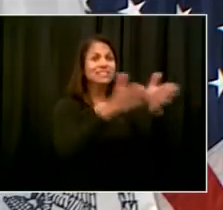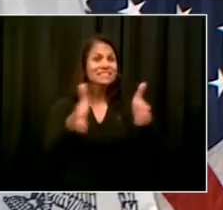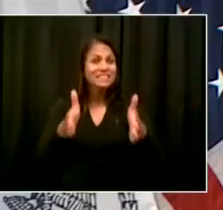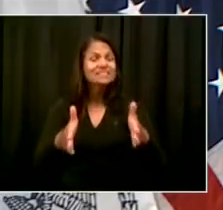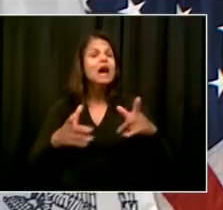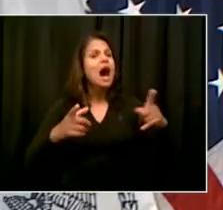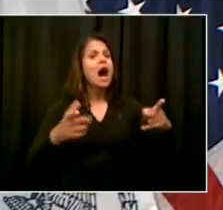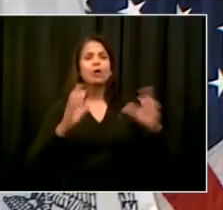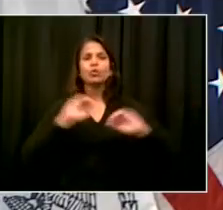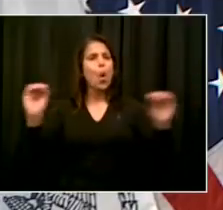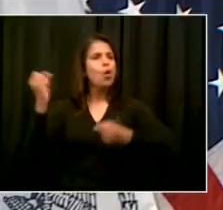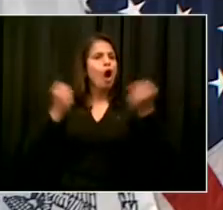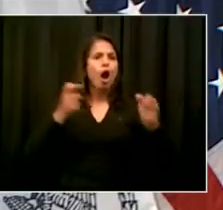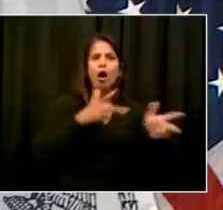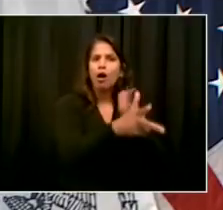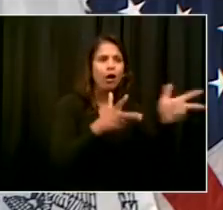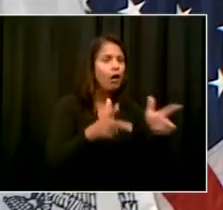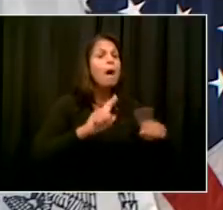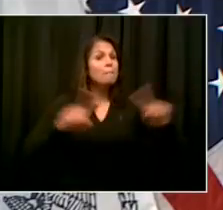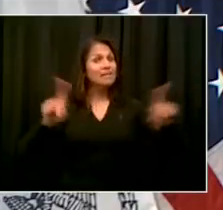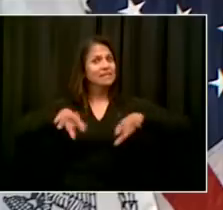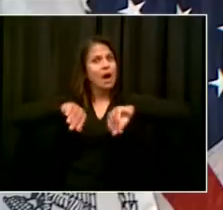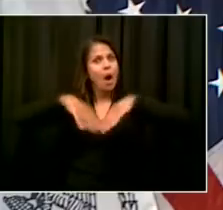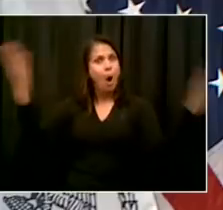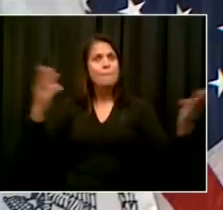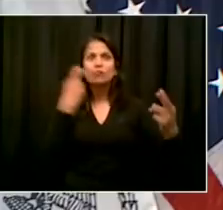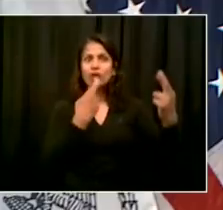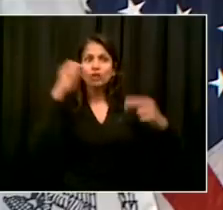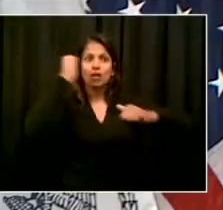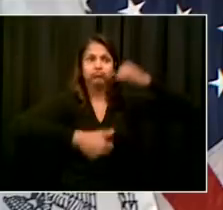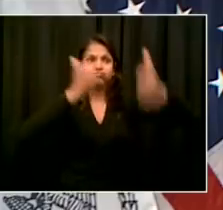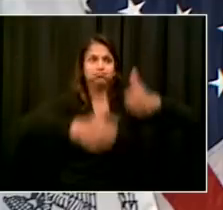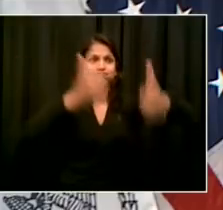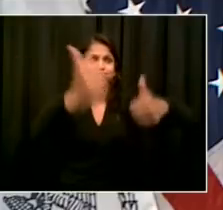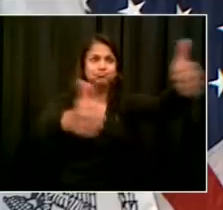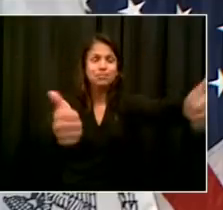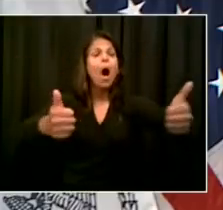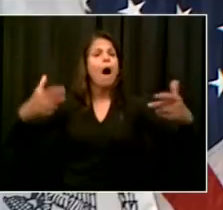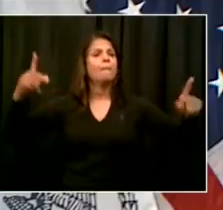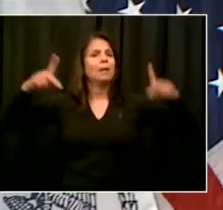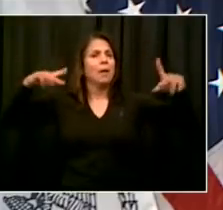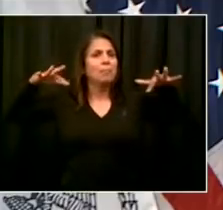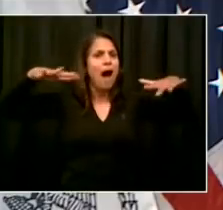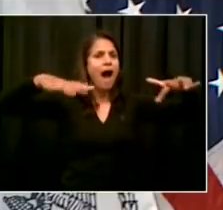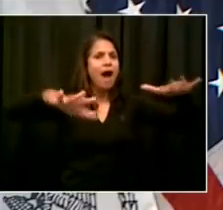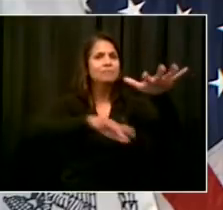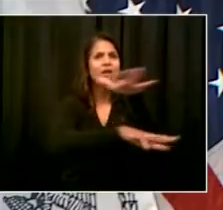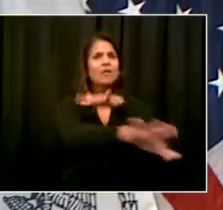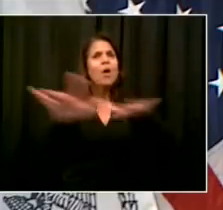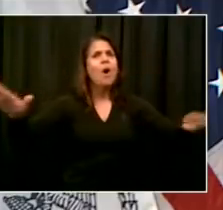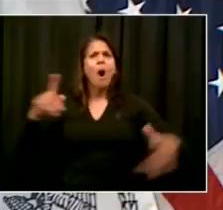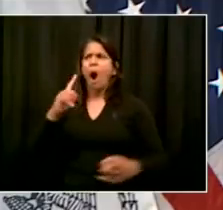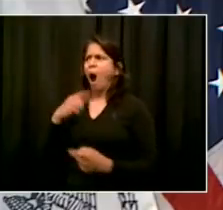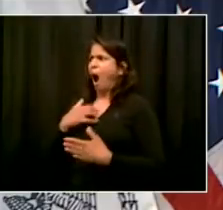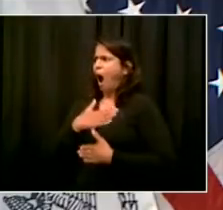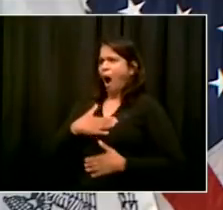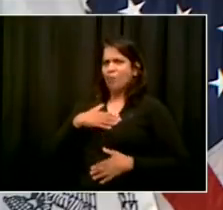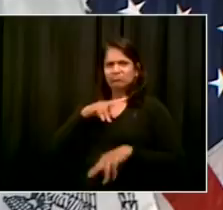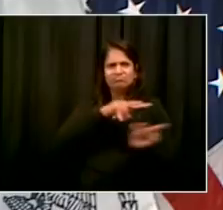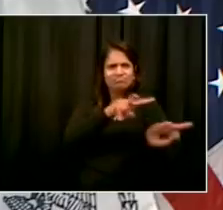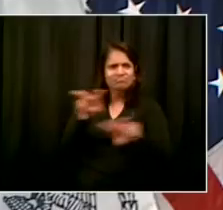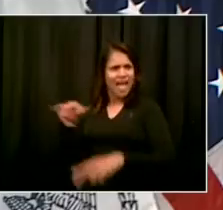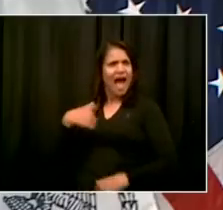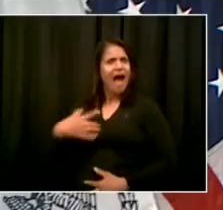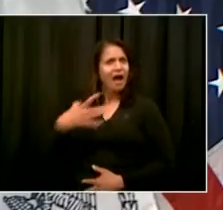those weekend days have been amazing. It's been joyous. All of that, I think, should become permanent in New York City because,